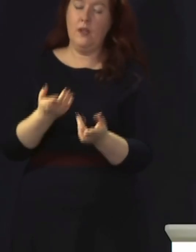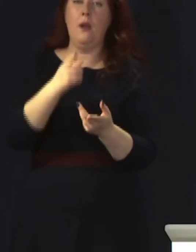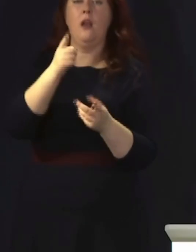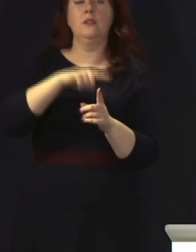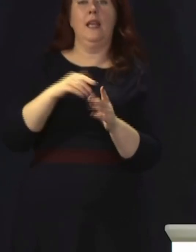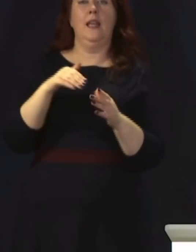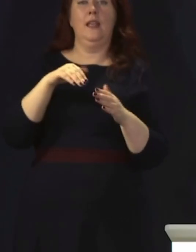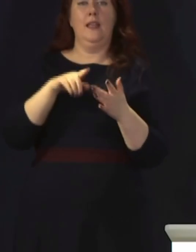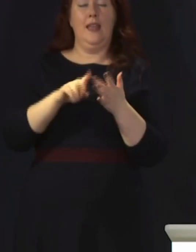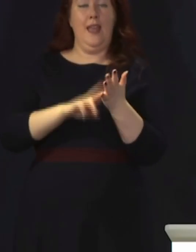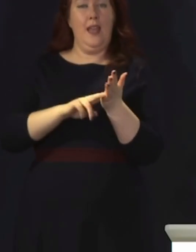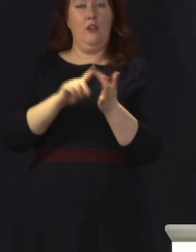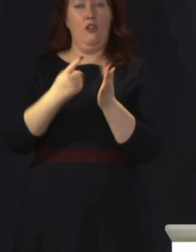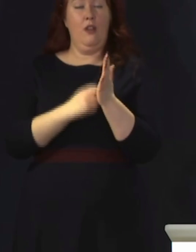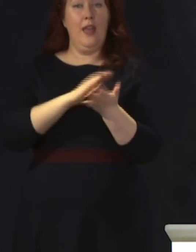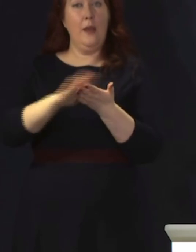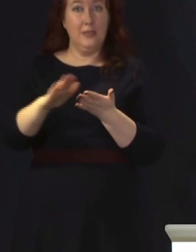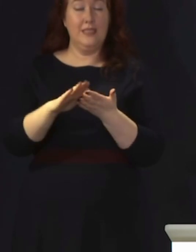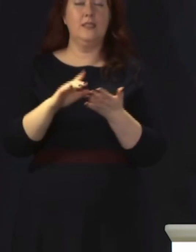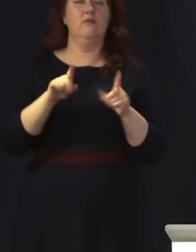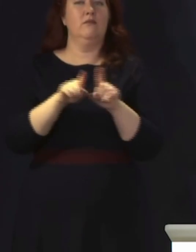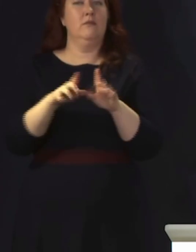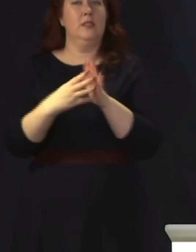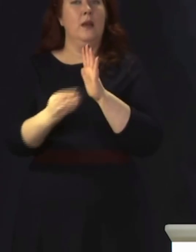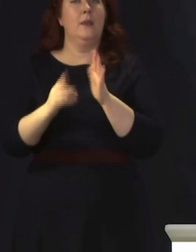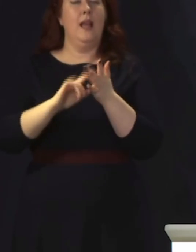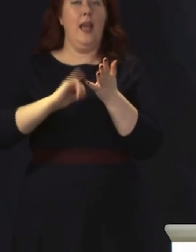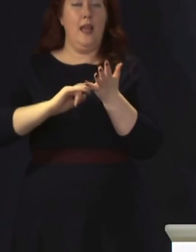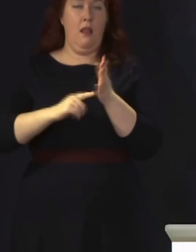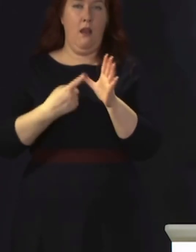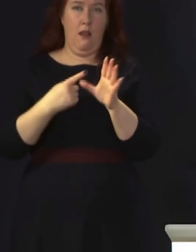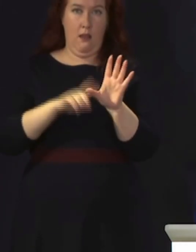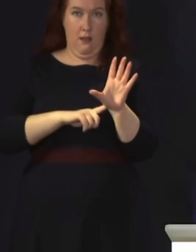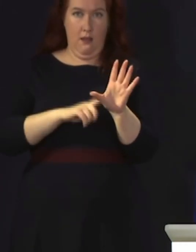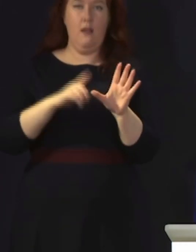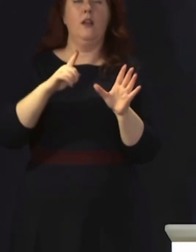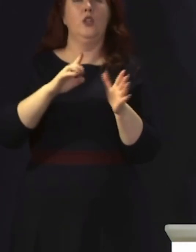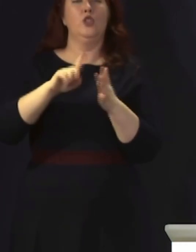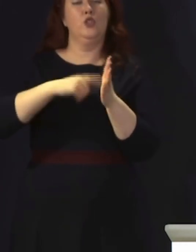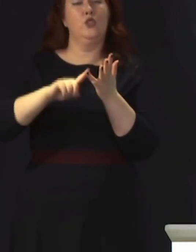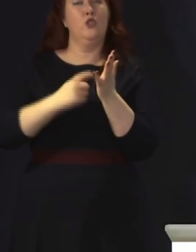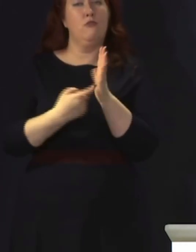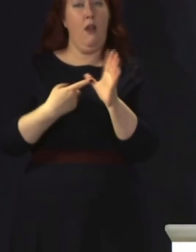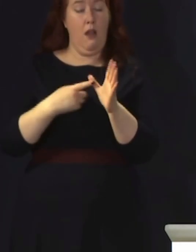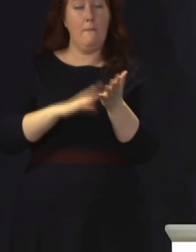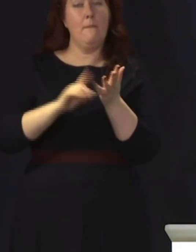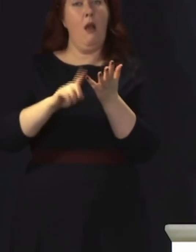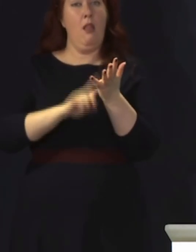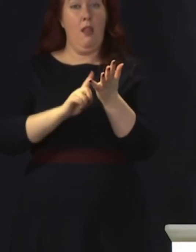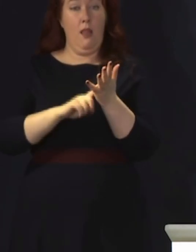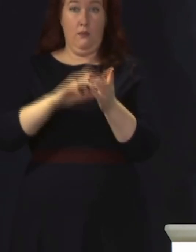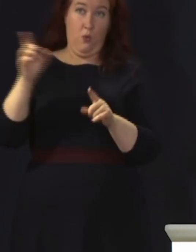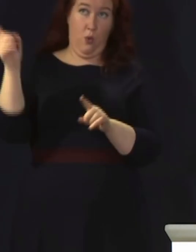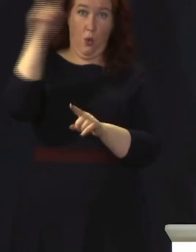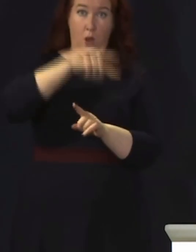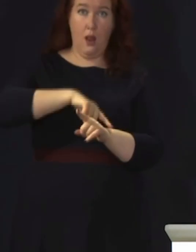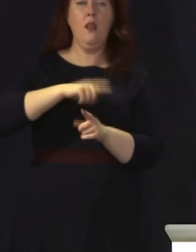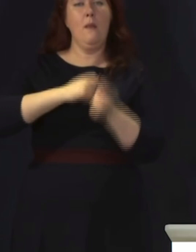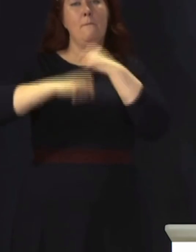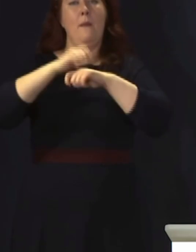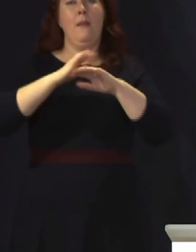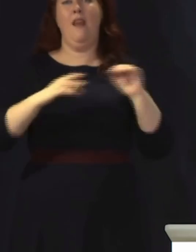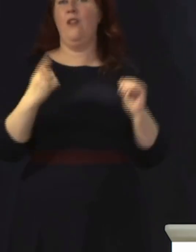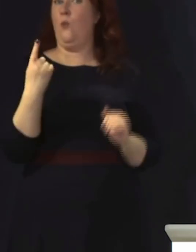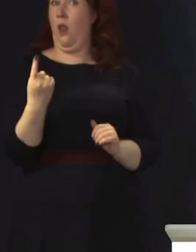Right, here's the news. As of Monday, we're going to allow eight people for eight families to start mixing. Now, what we're saying is, is you can now go into the